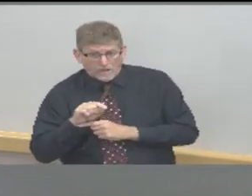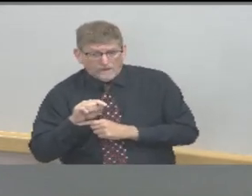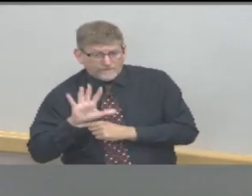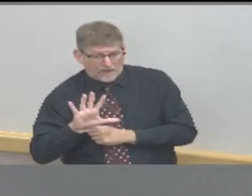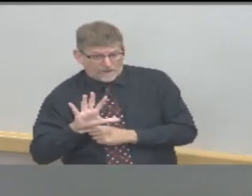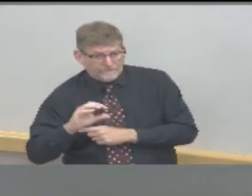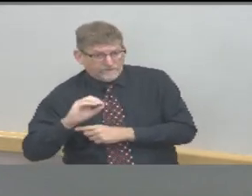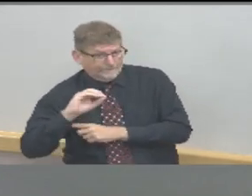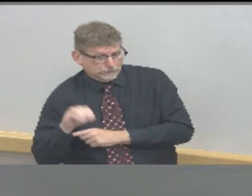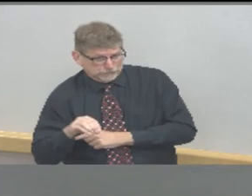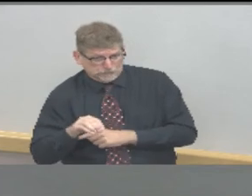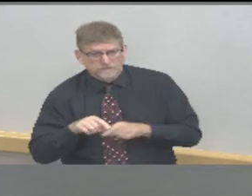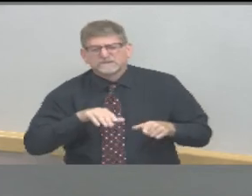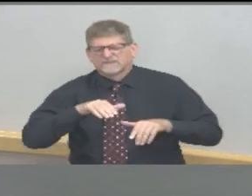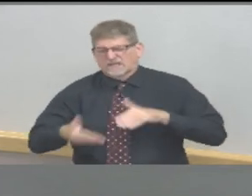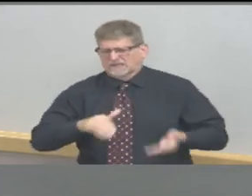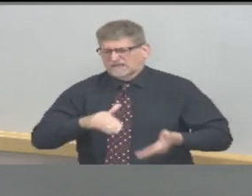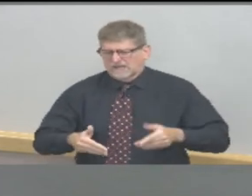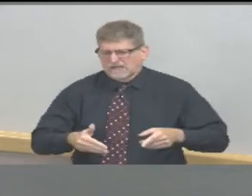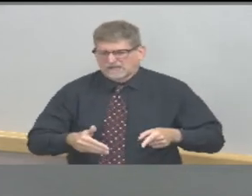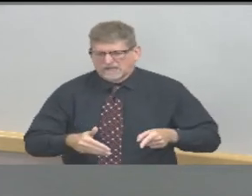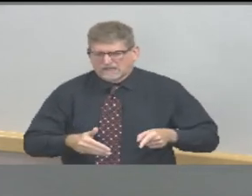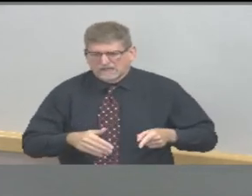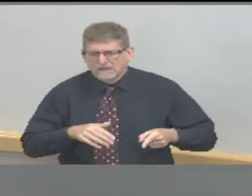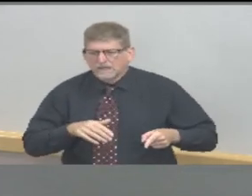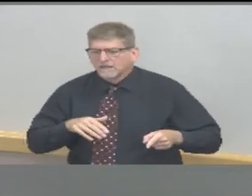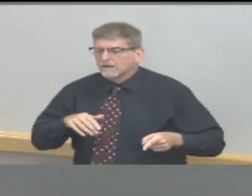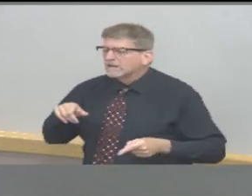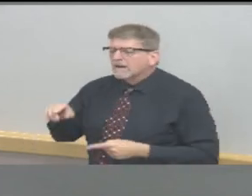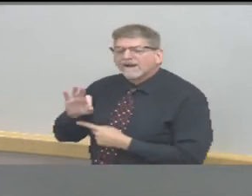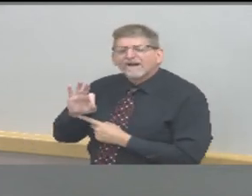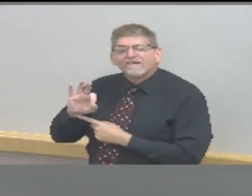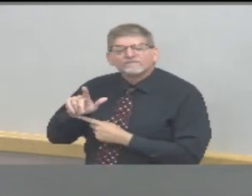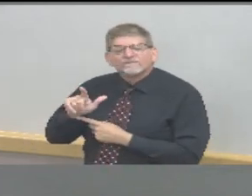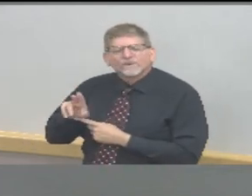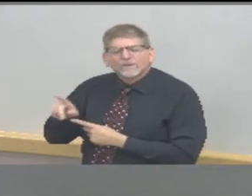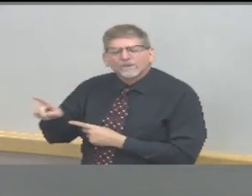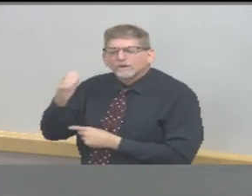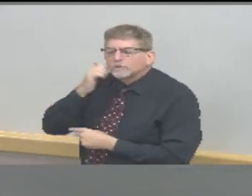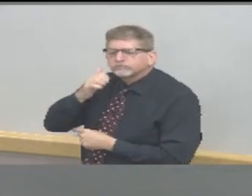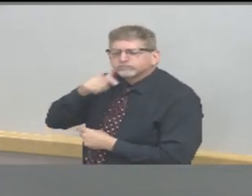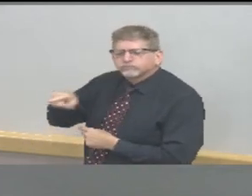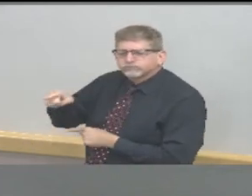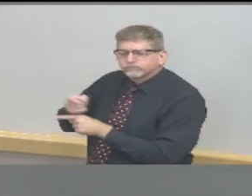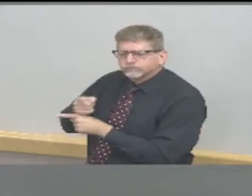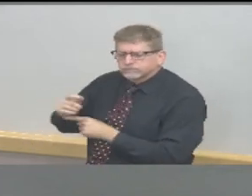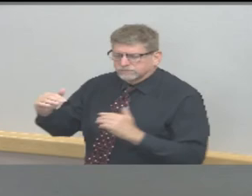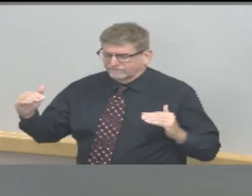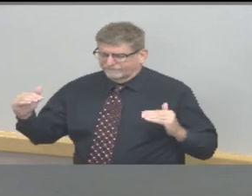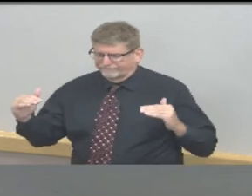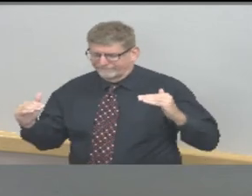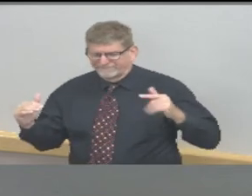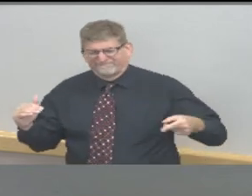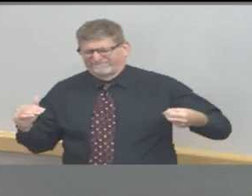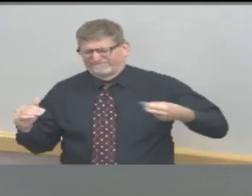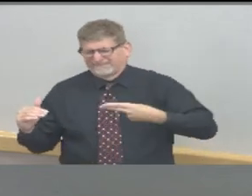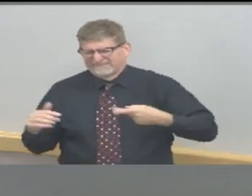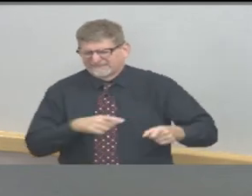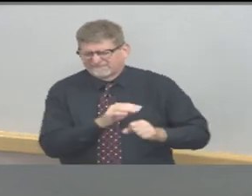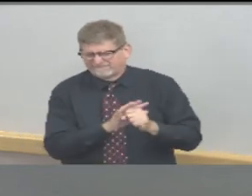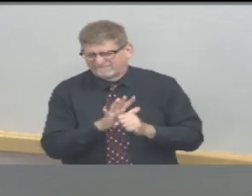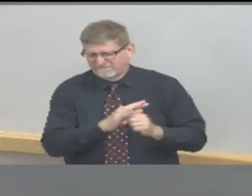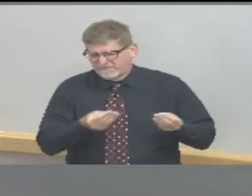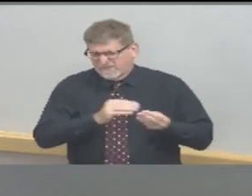the data on asymptomatic carriers of COVID-19 with nearly